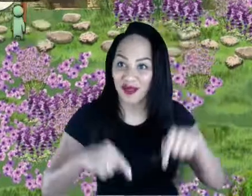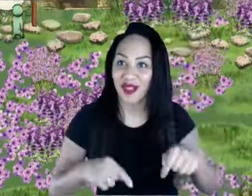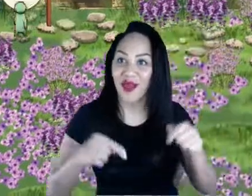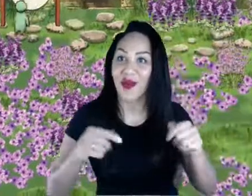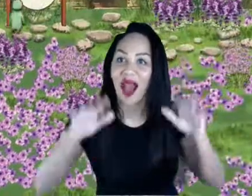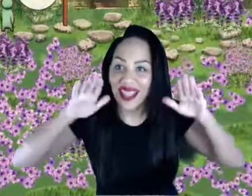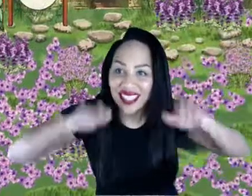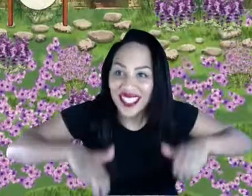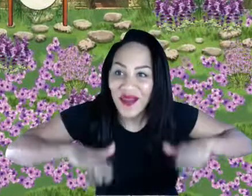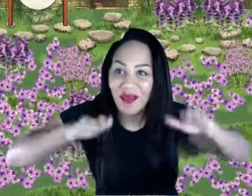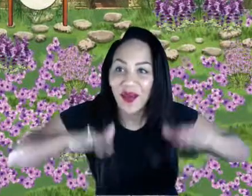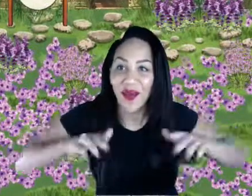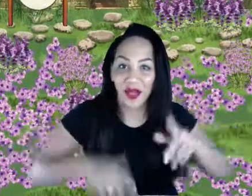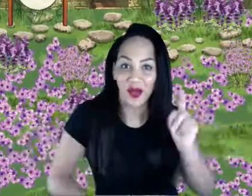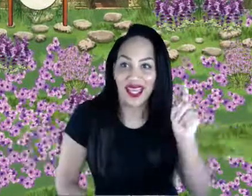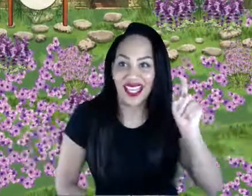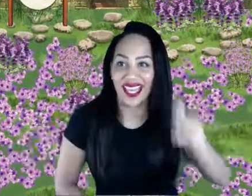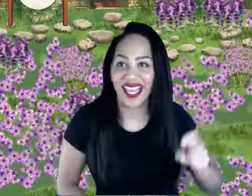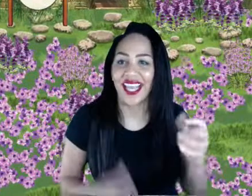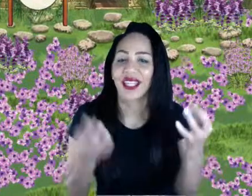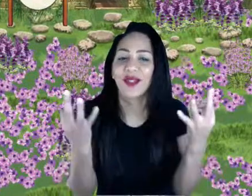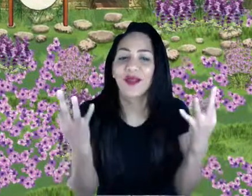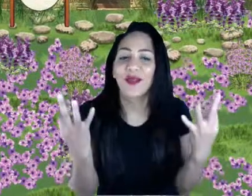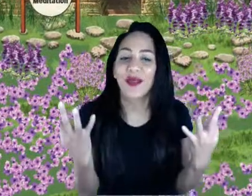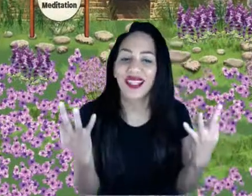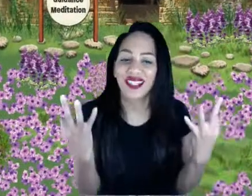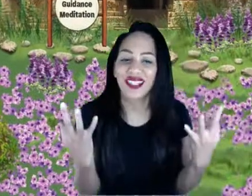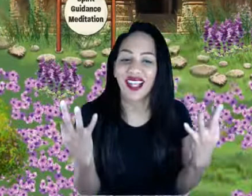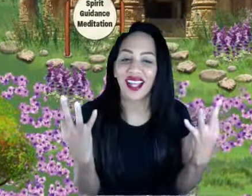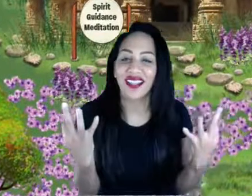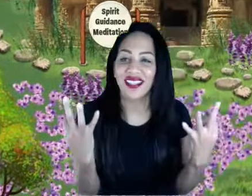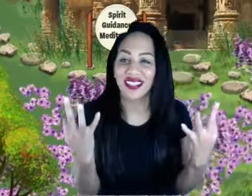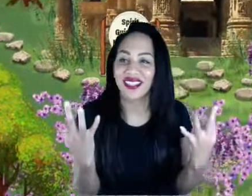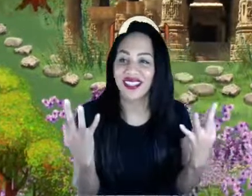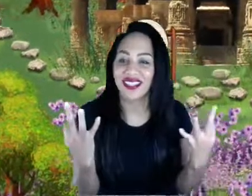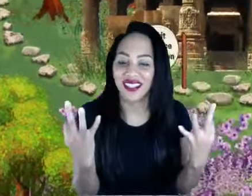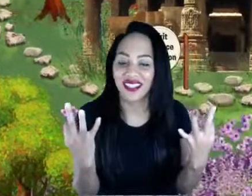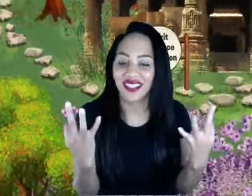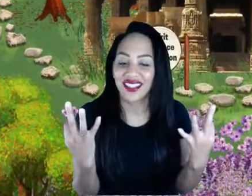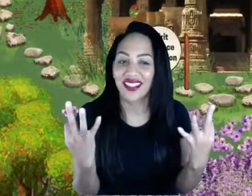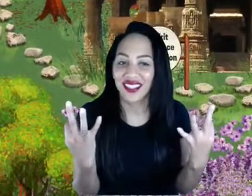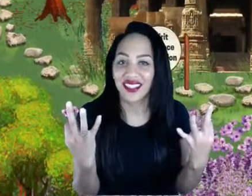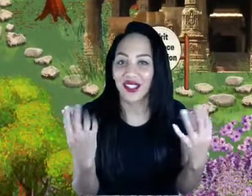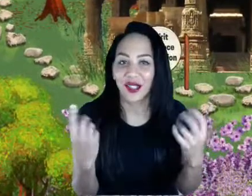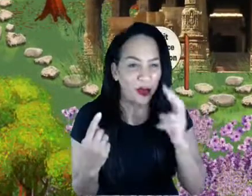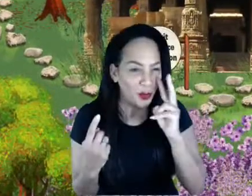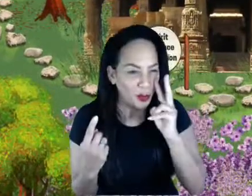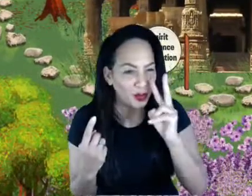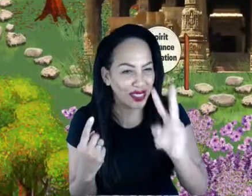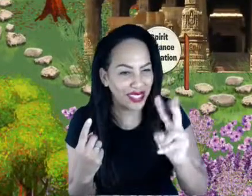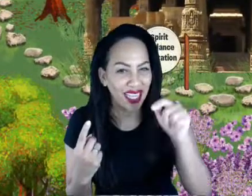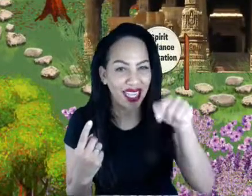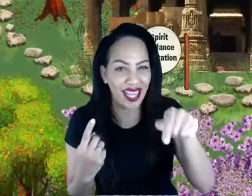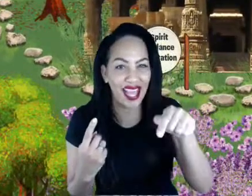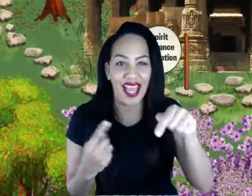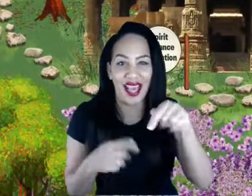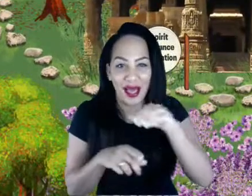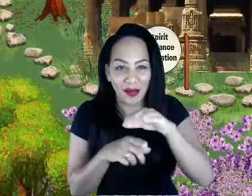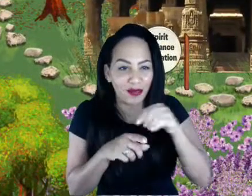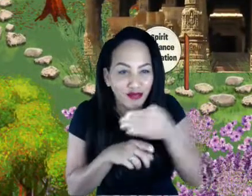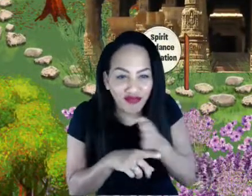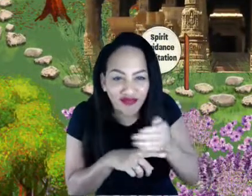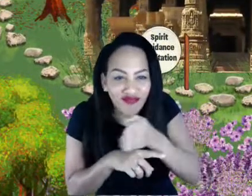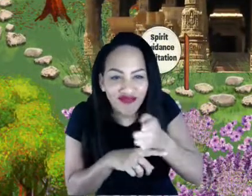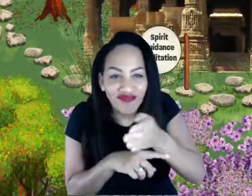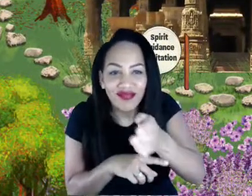Just over here, you will find the course, which is all about imposter syndrome and kind of the various things that we talked